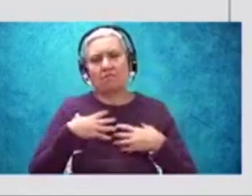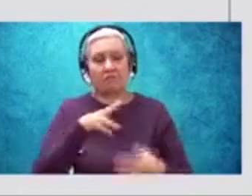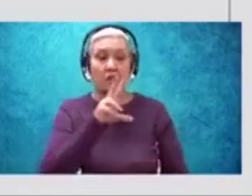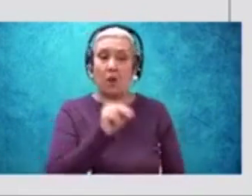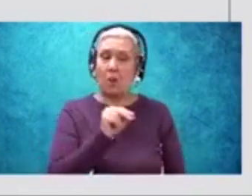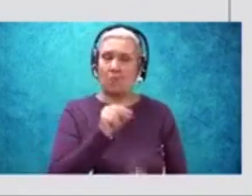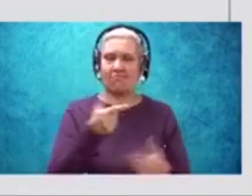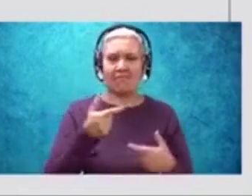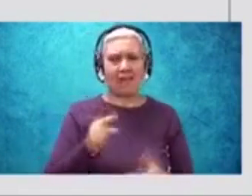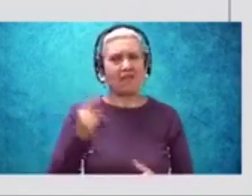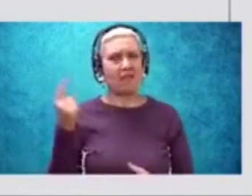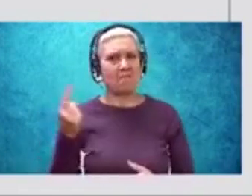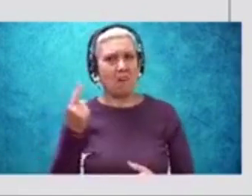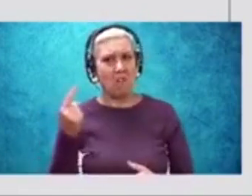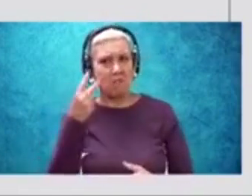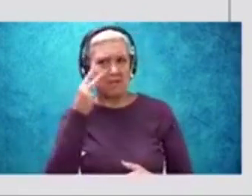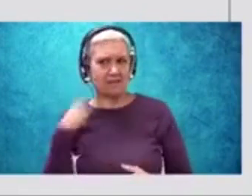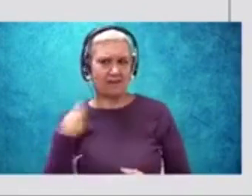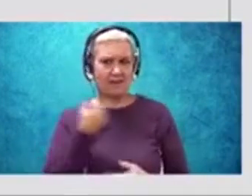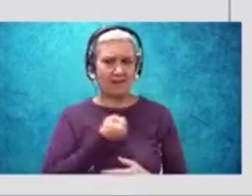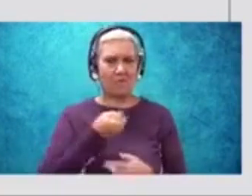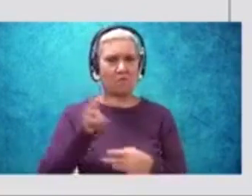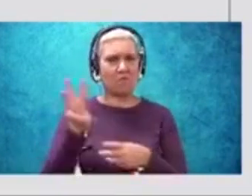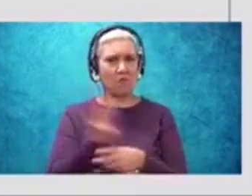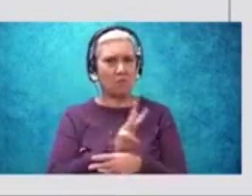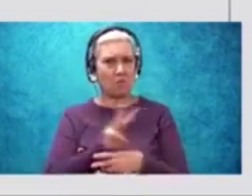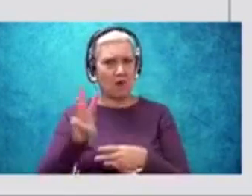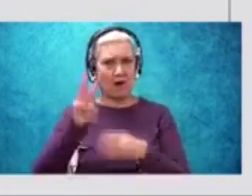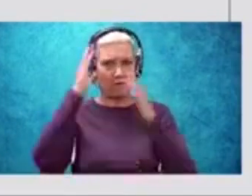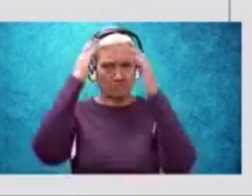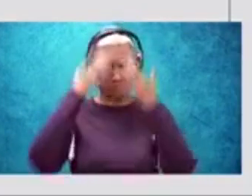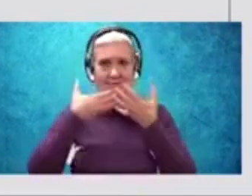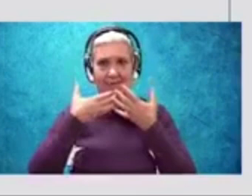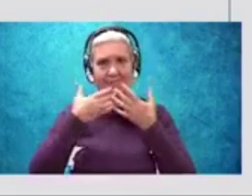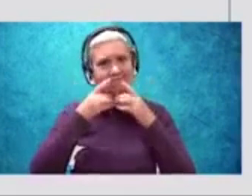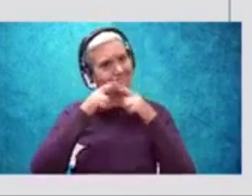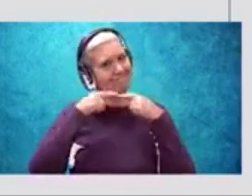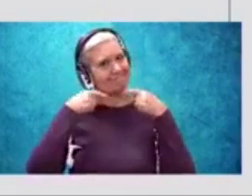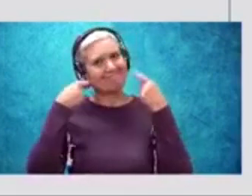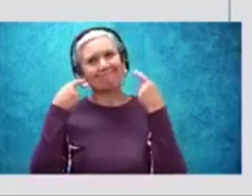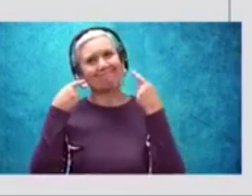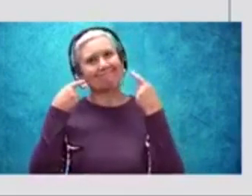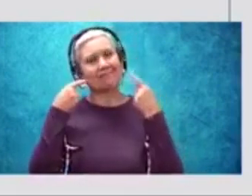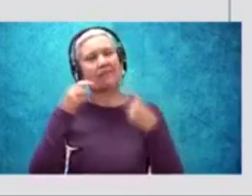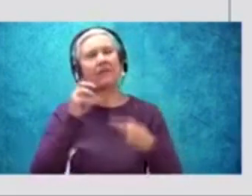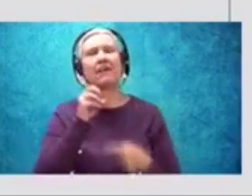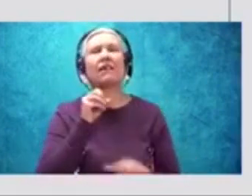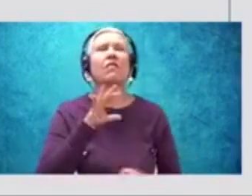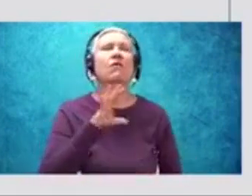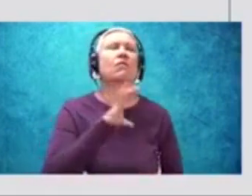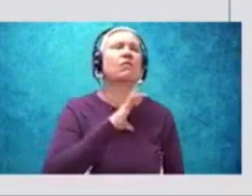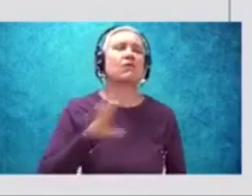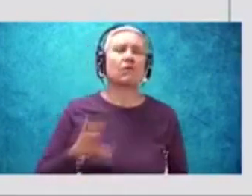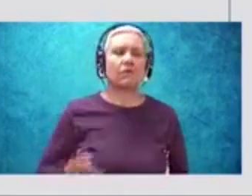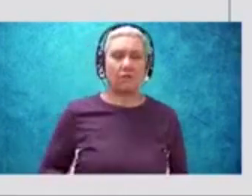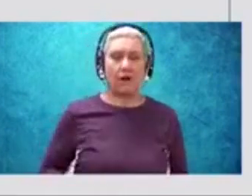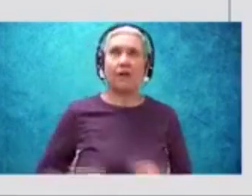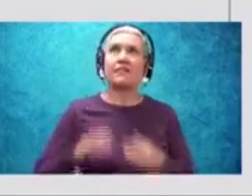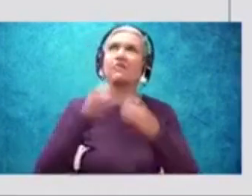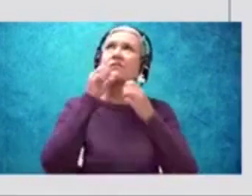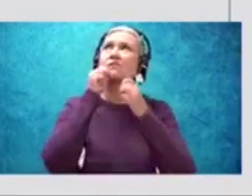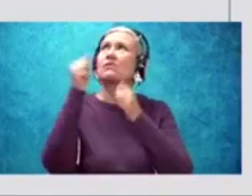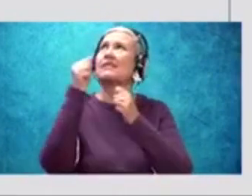only see us while we wear the mask. We smile, but O great Christ, to thee from